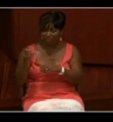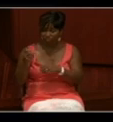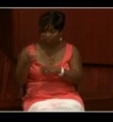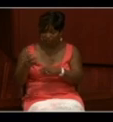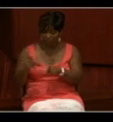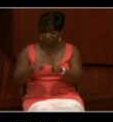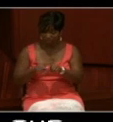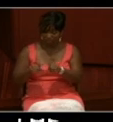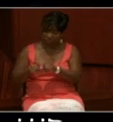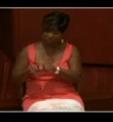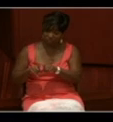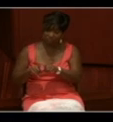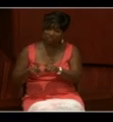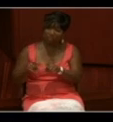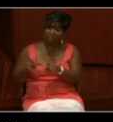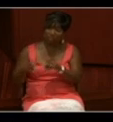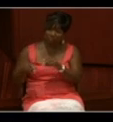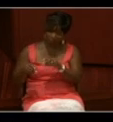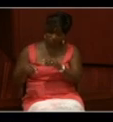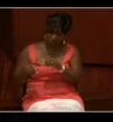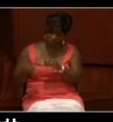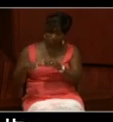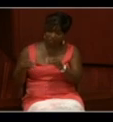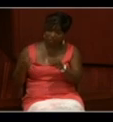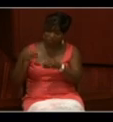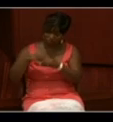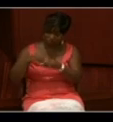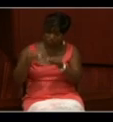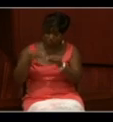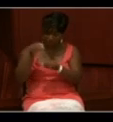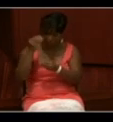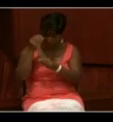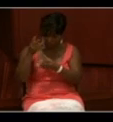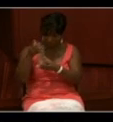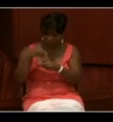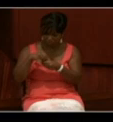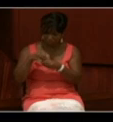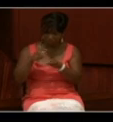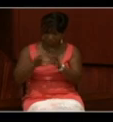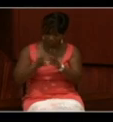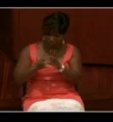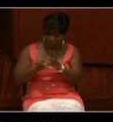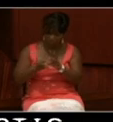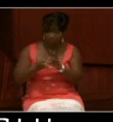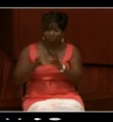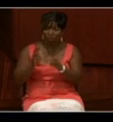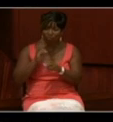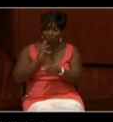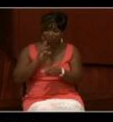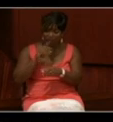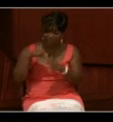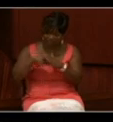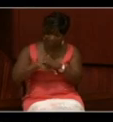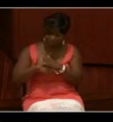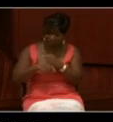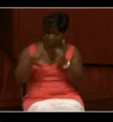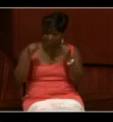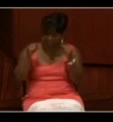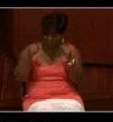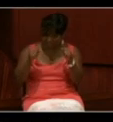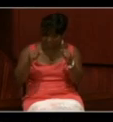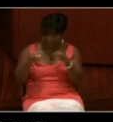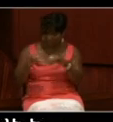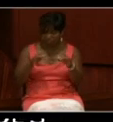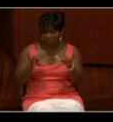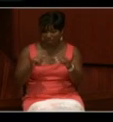addition to the dramatic battle description, it includes more typical information, including weather, water depths, exercises conducted by the crew,